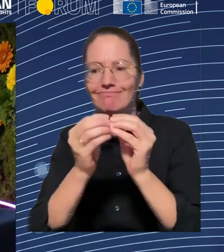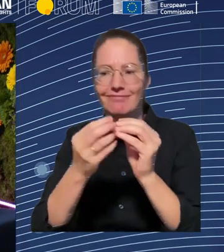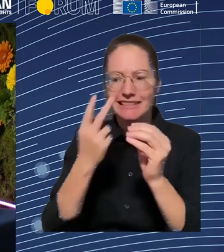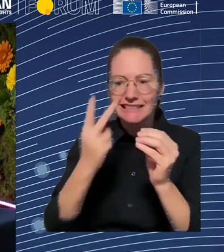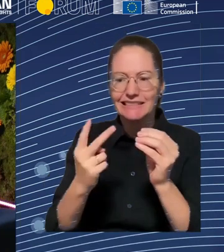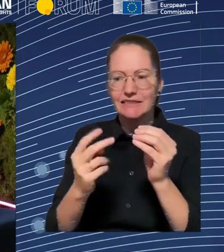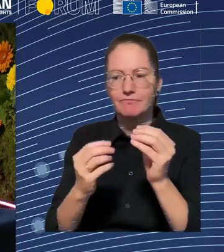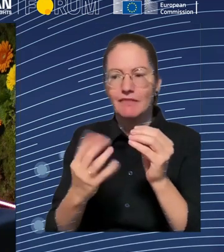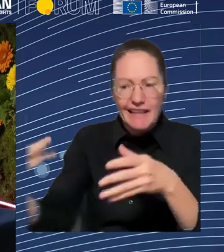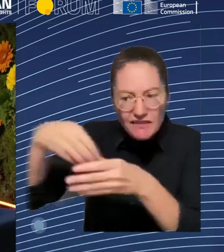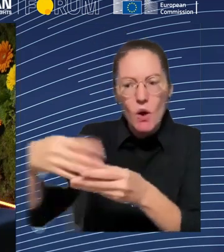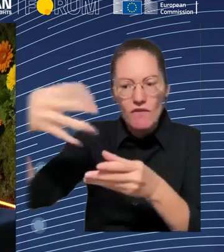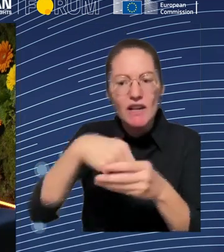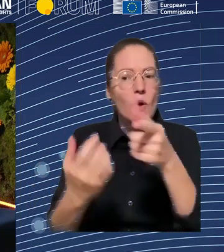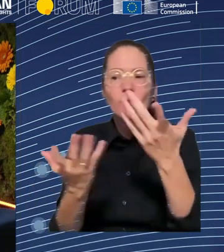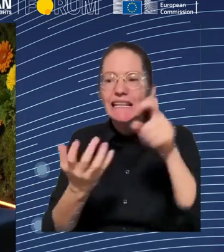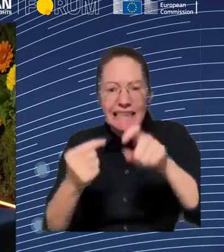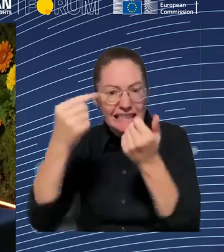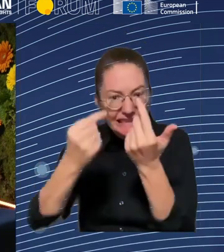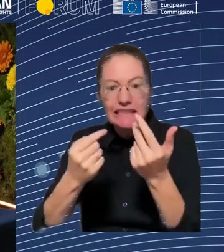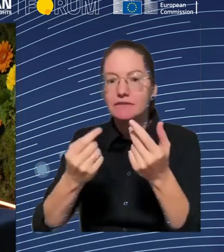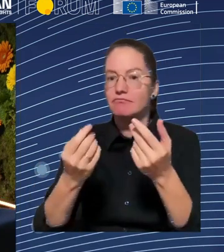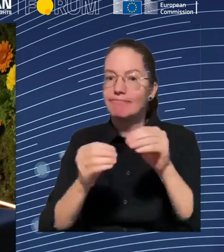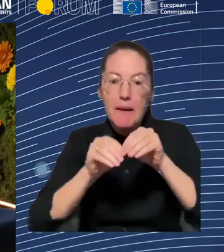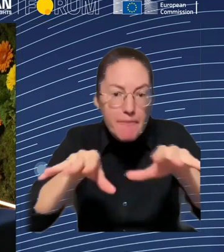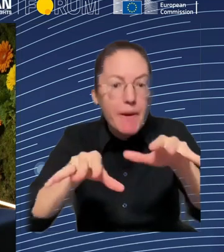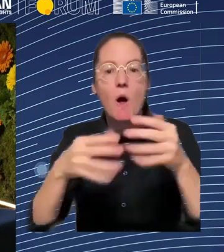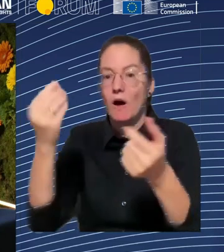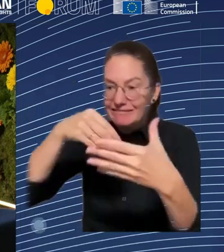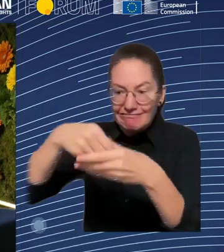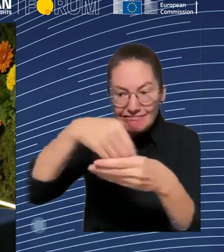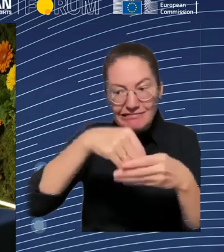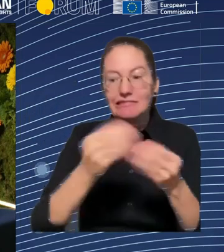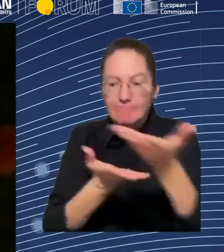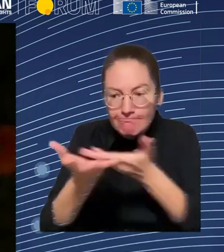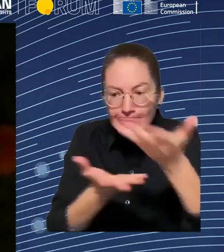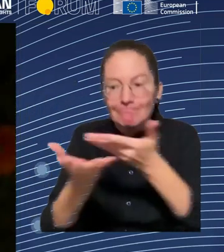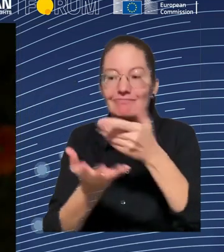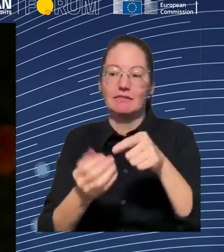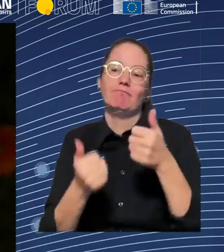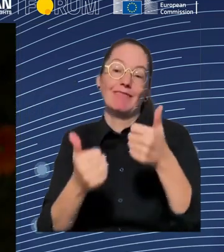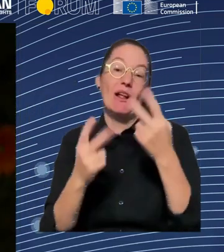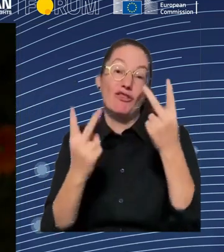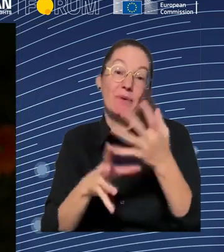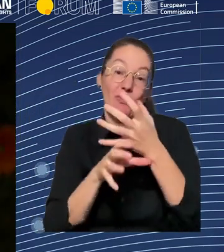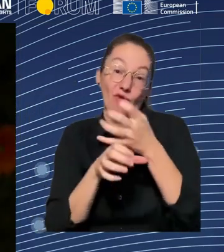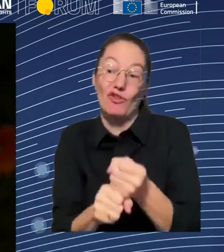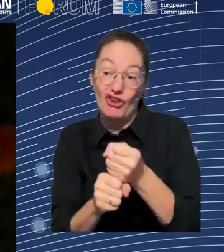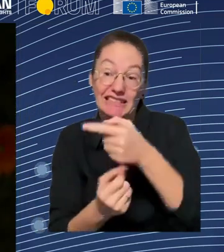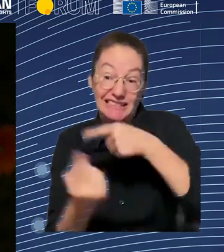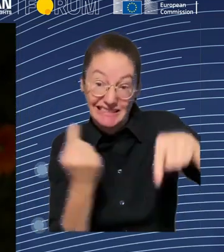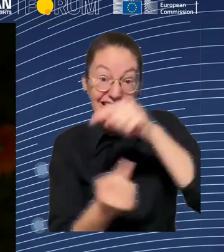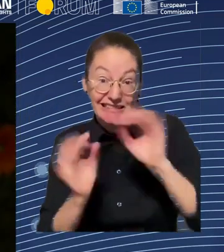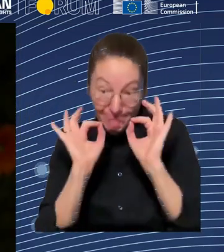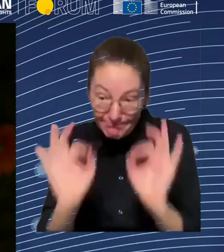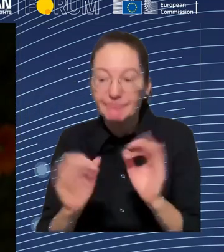question that you just read before. please. No, I was just thinking about this question about if AI management is able to give